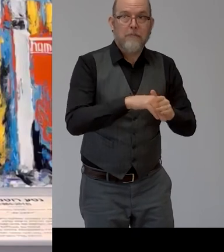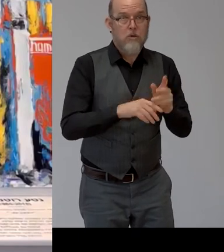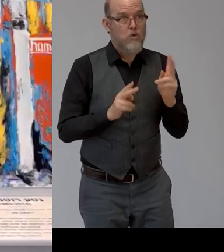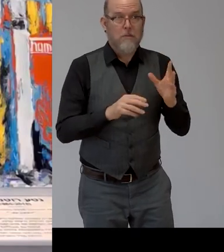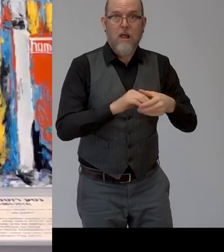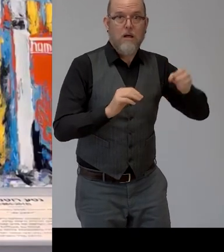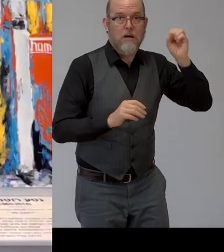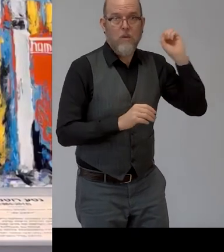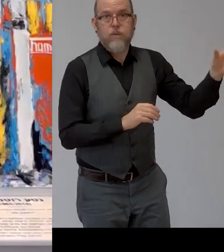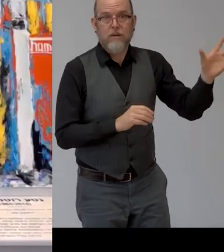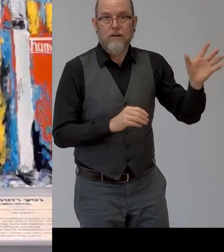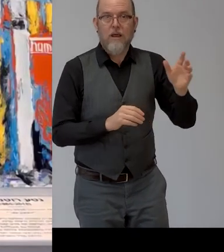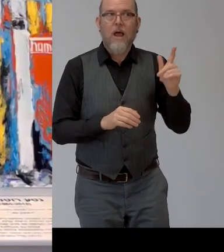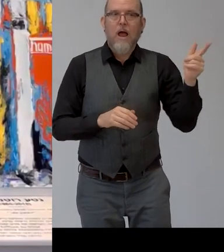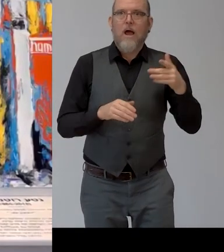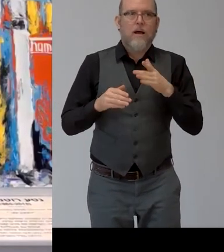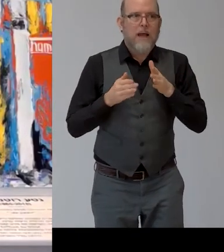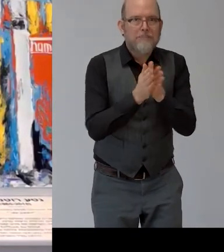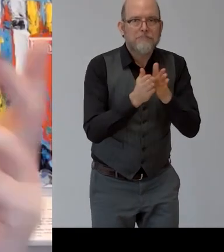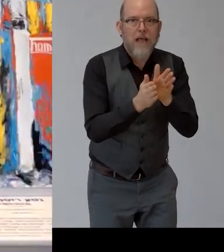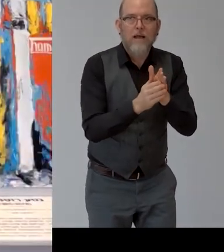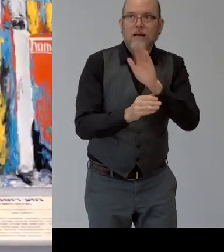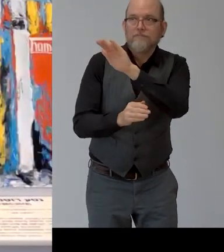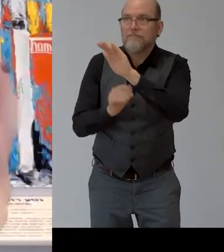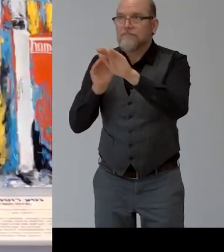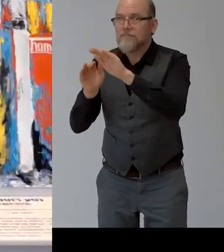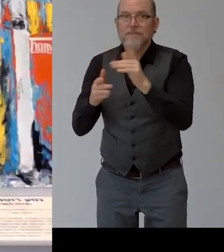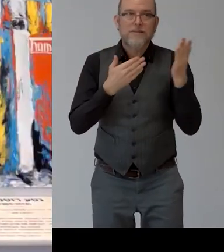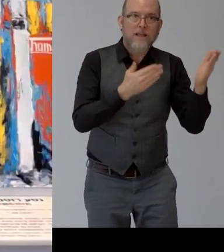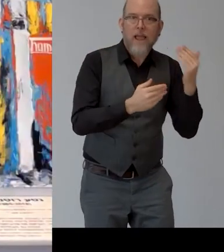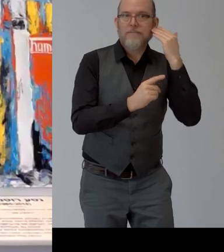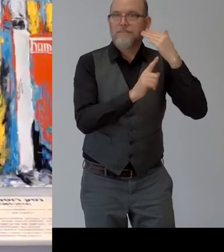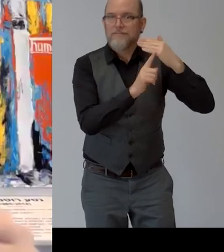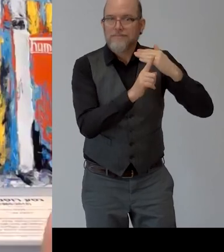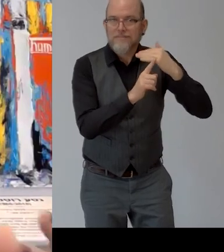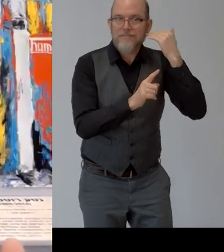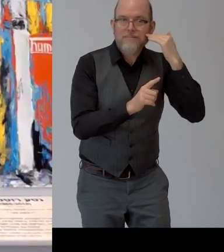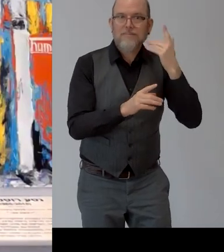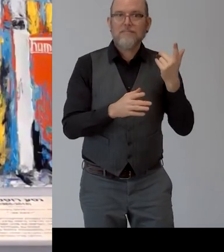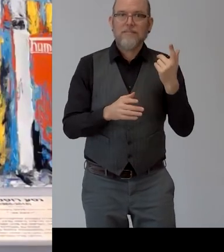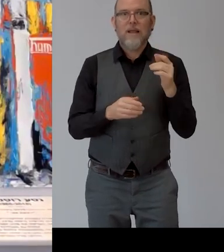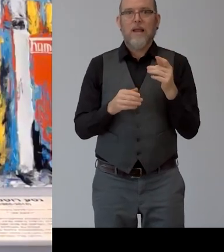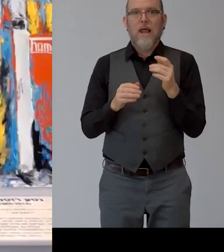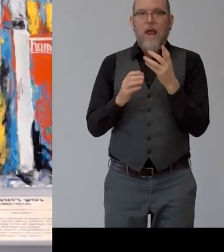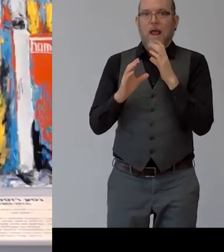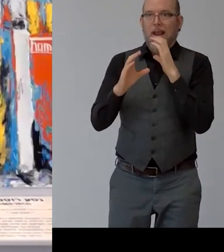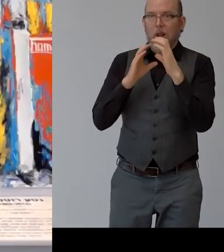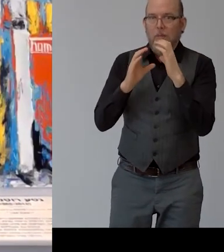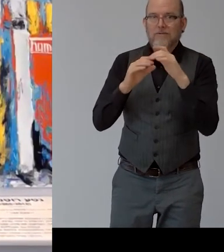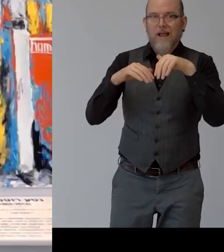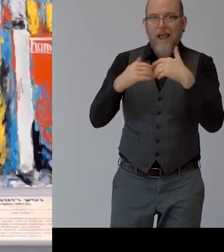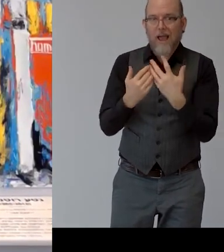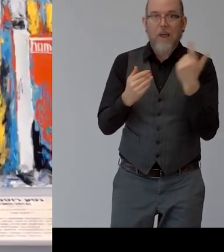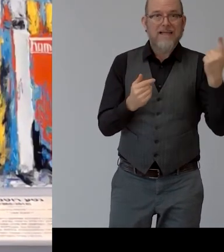how to do how to communicate you know i'm known as a person that likes to talk with their hands you know even that if somebody is now reading my lips